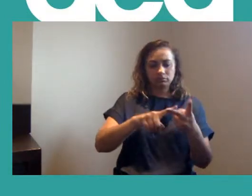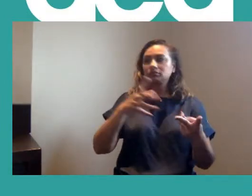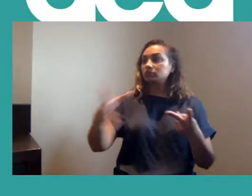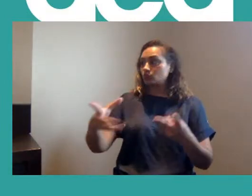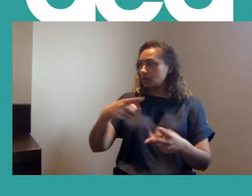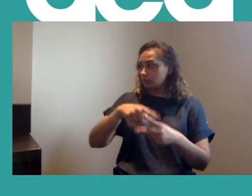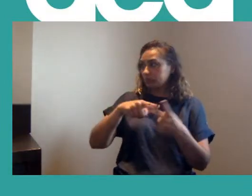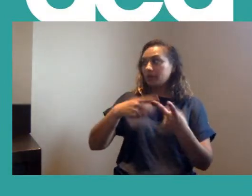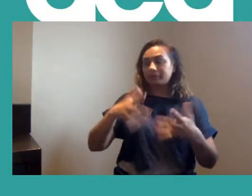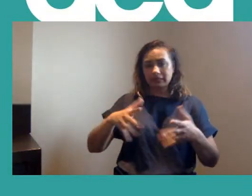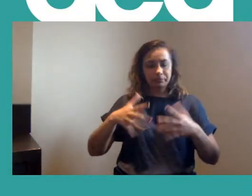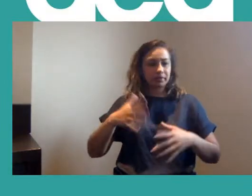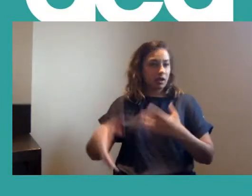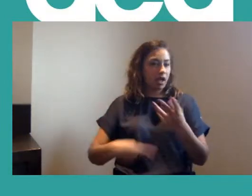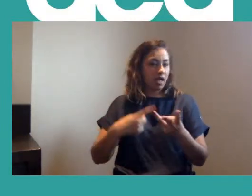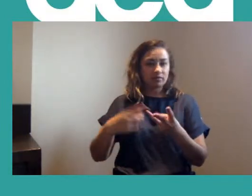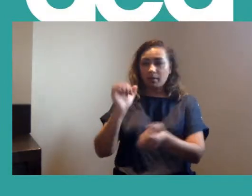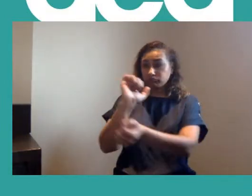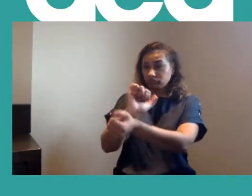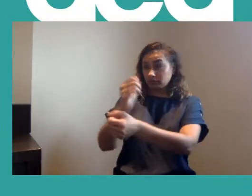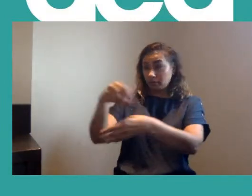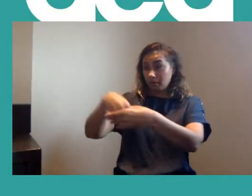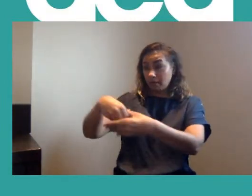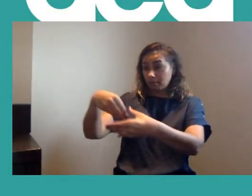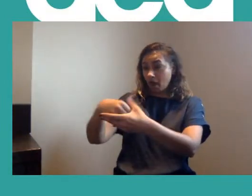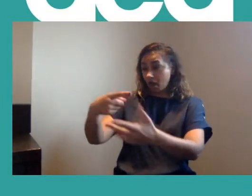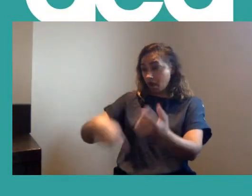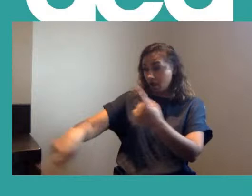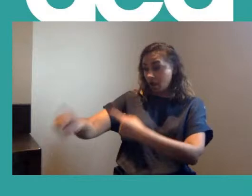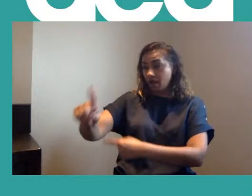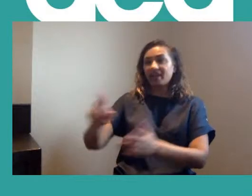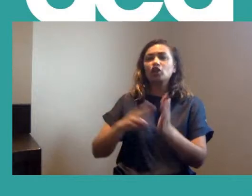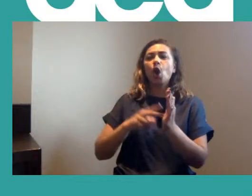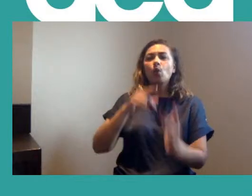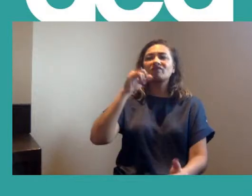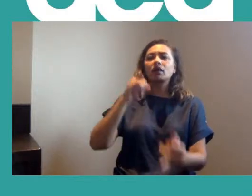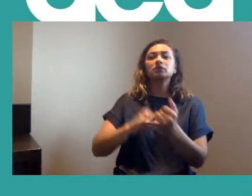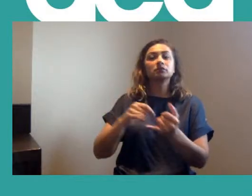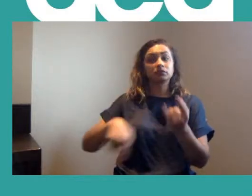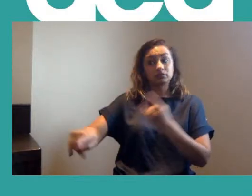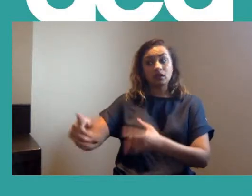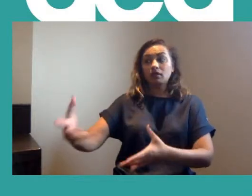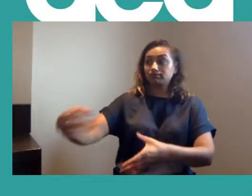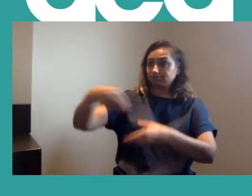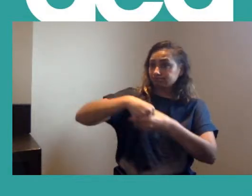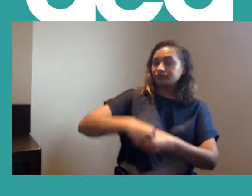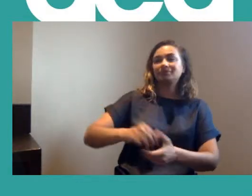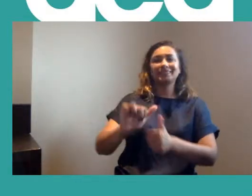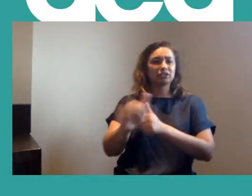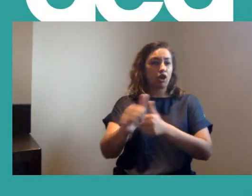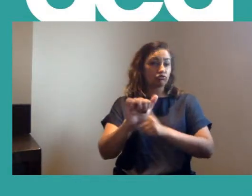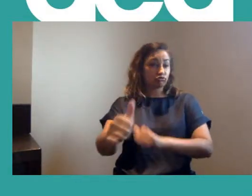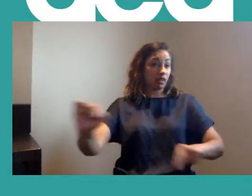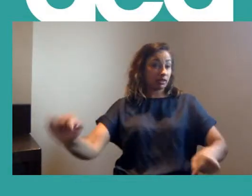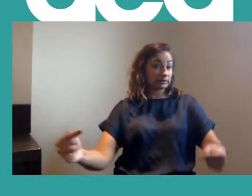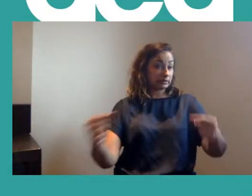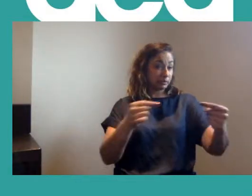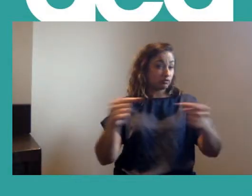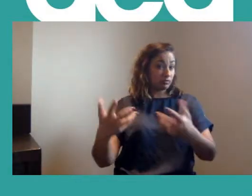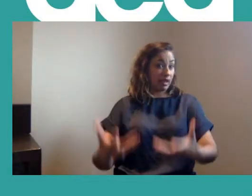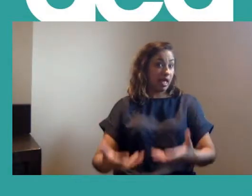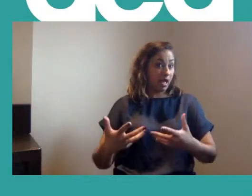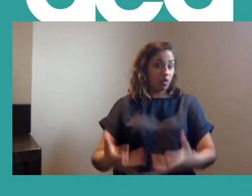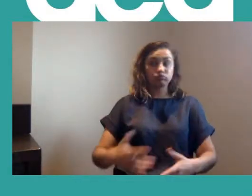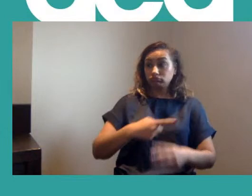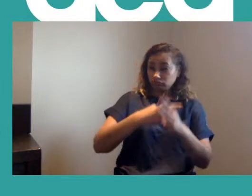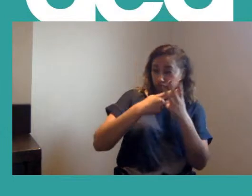in. And of course, we've got some of our prison members in Novus who are actually engaged in an industrial dispute at the minute. So for